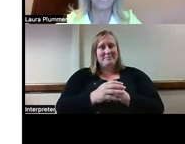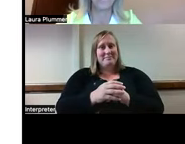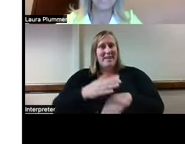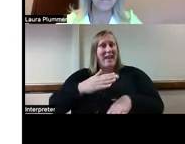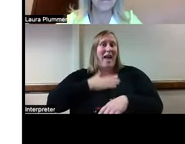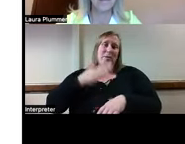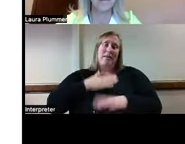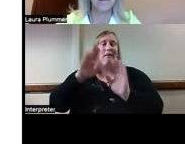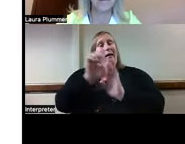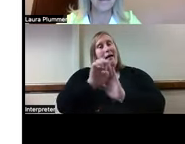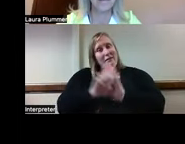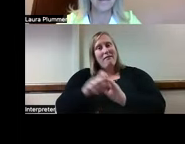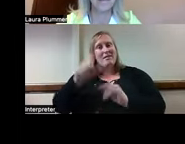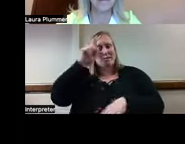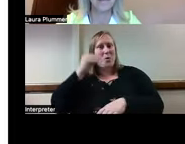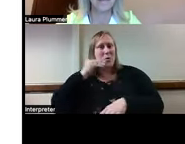smart homing.